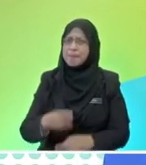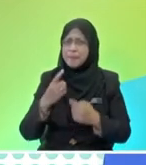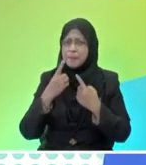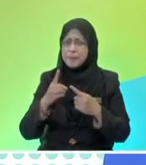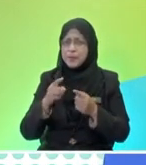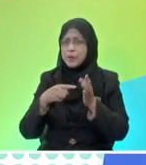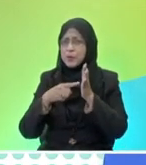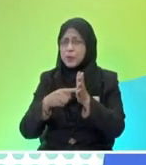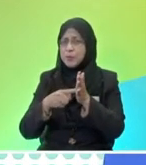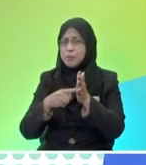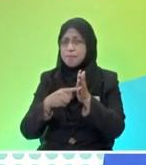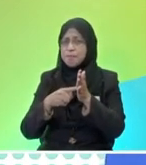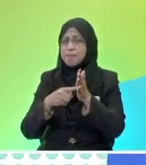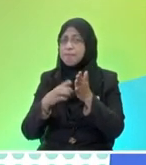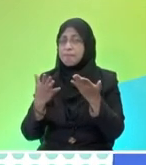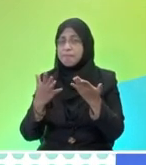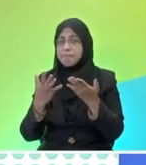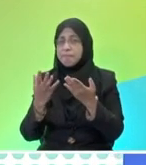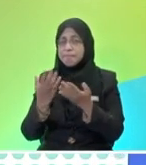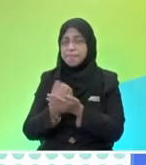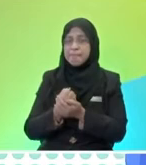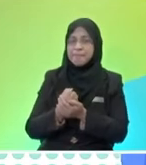show us what have you prepared for us